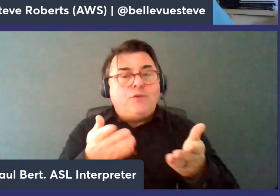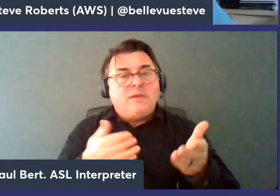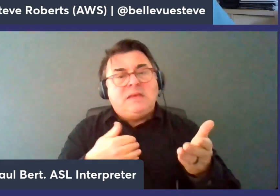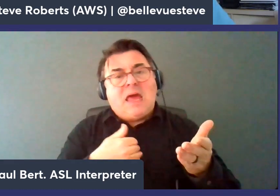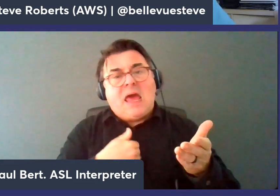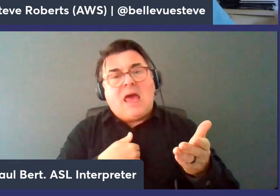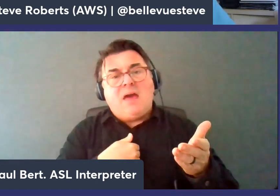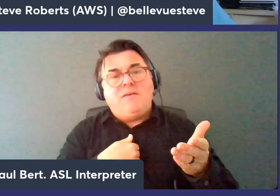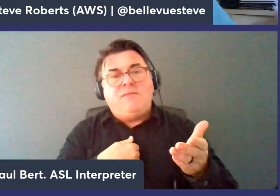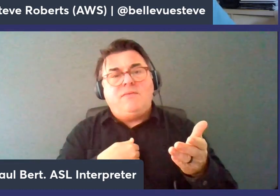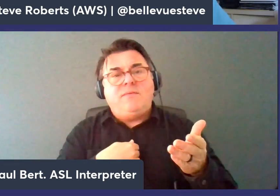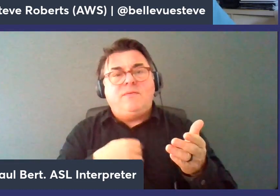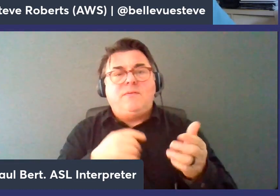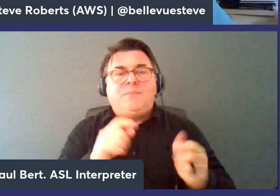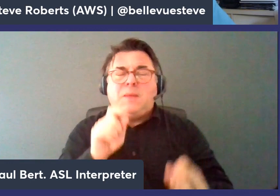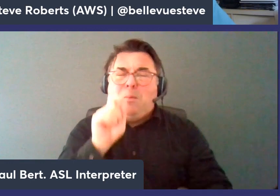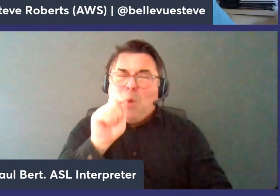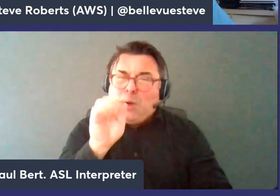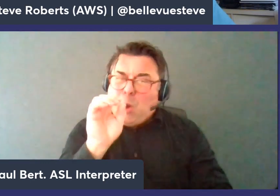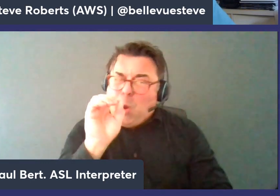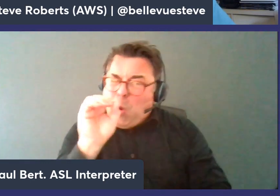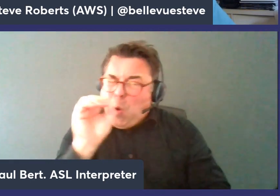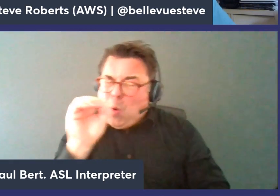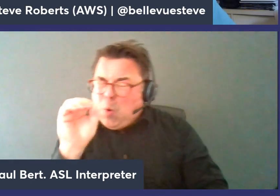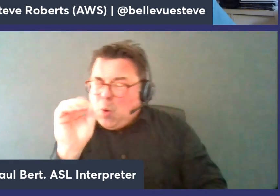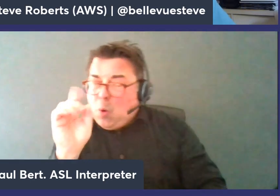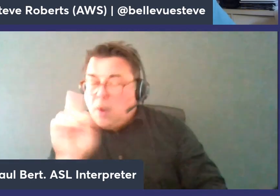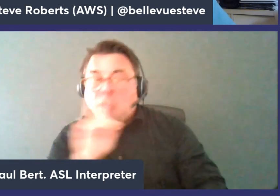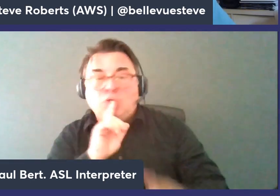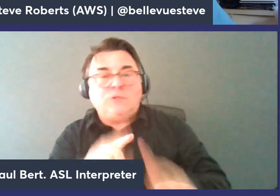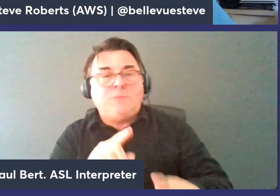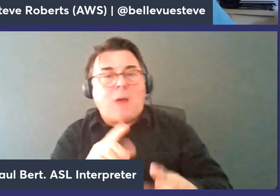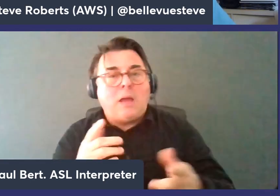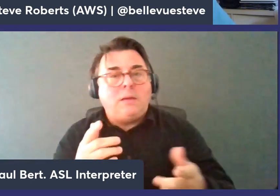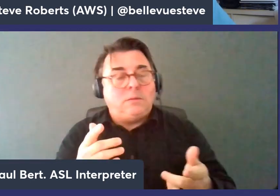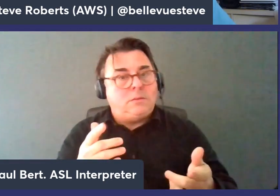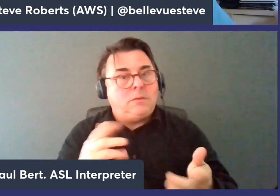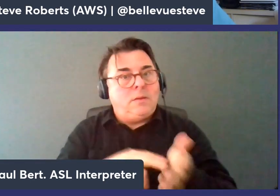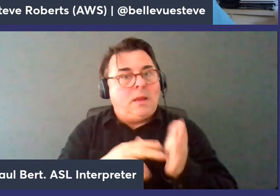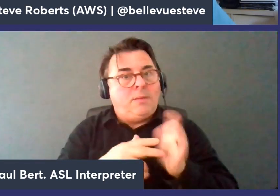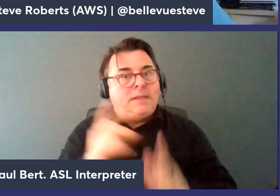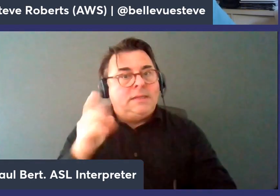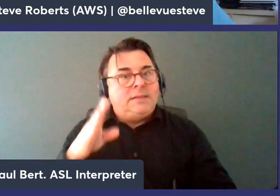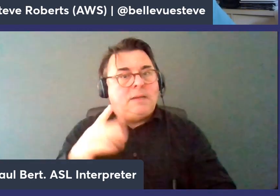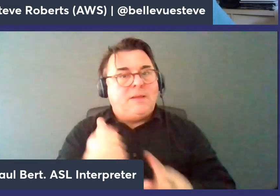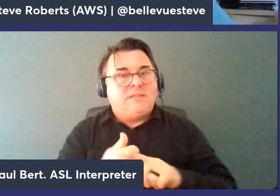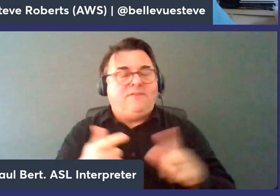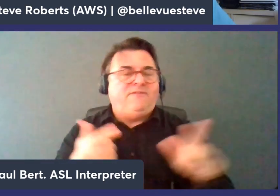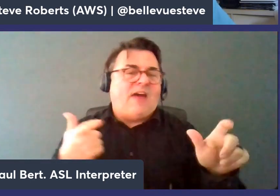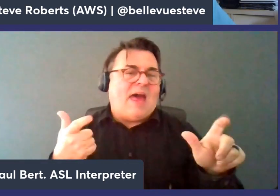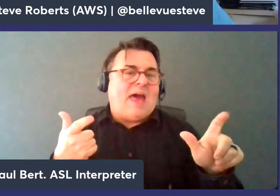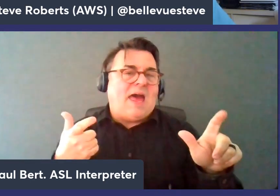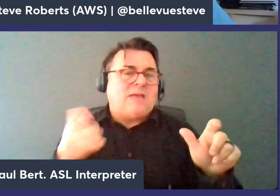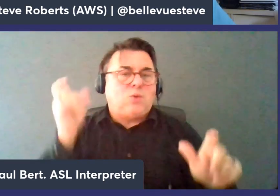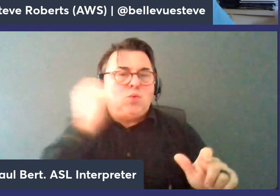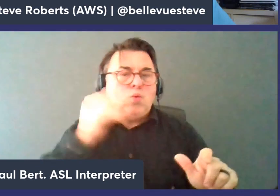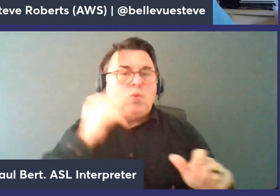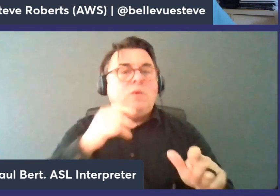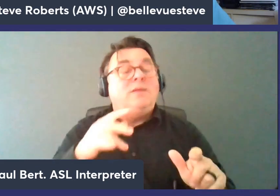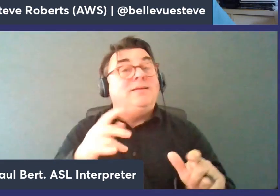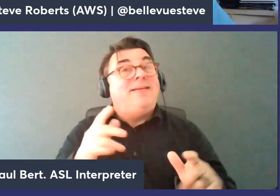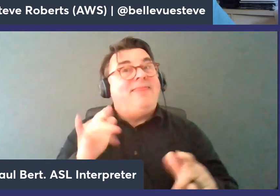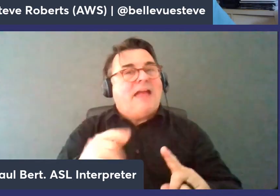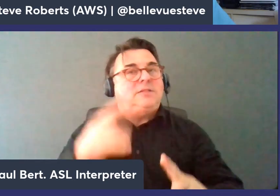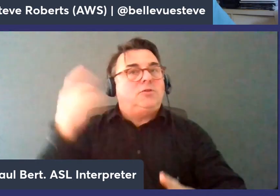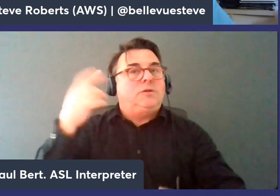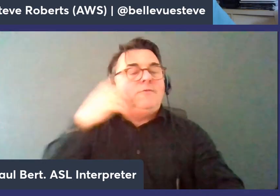single digit milliseconds maybe even microseconds to respond and that means your database needs to be just as fast and that's where memory db